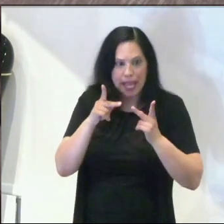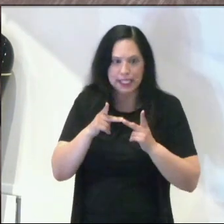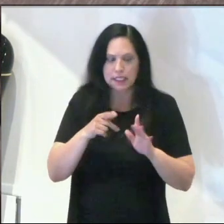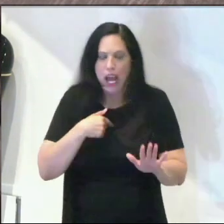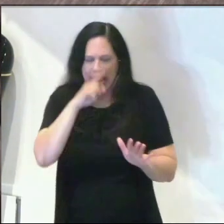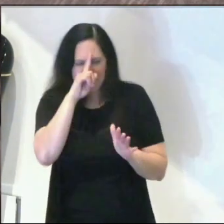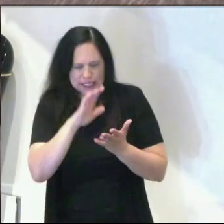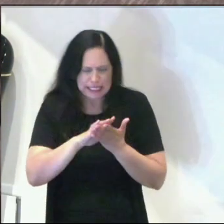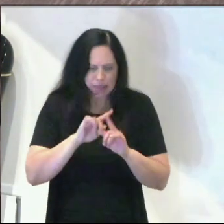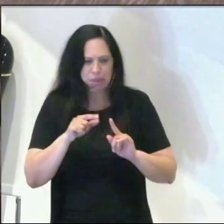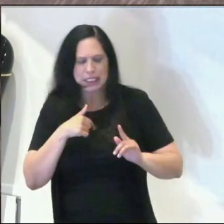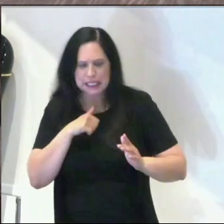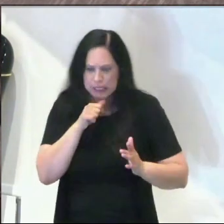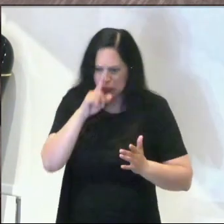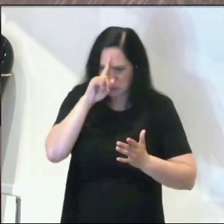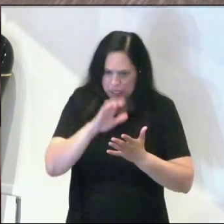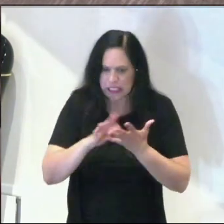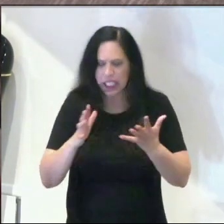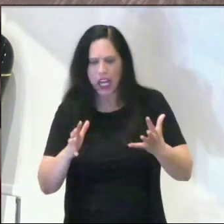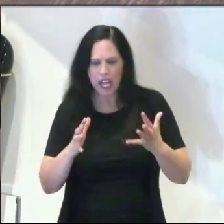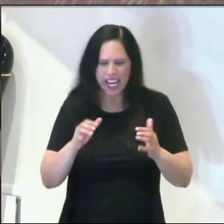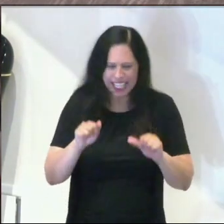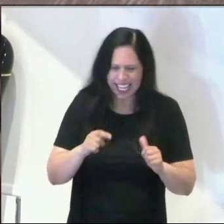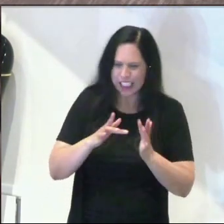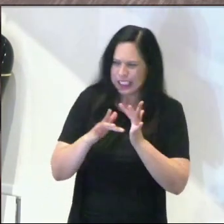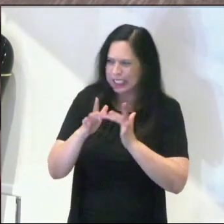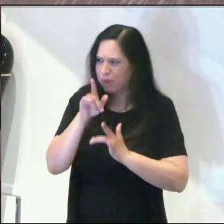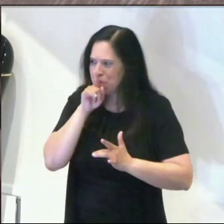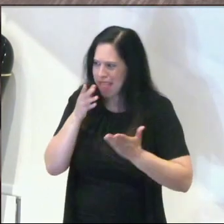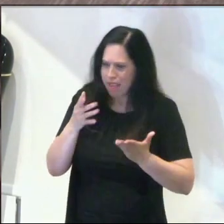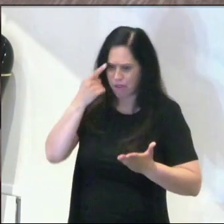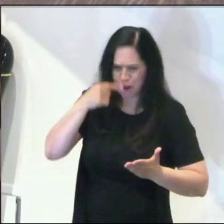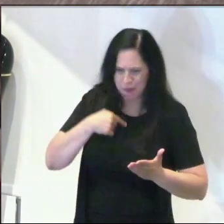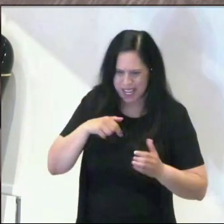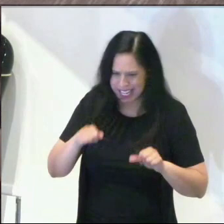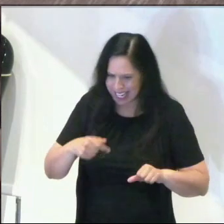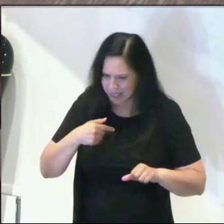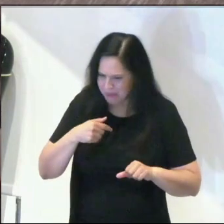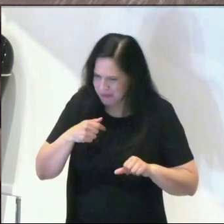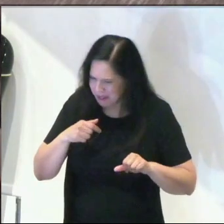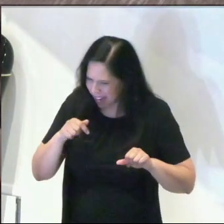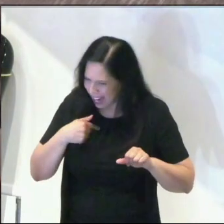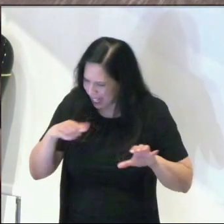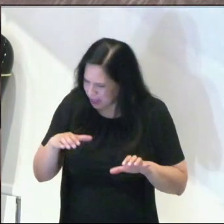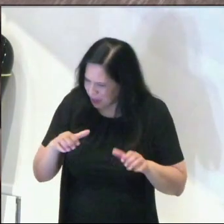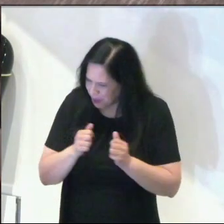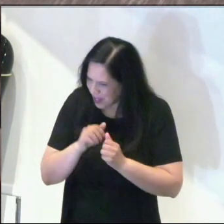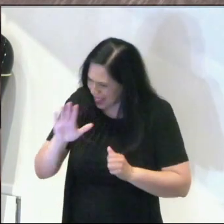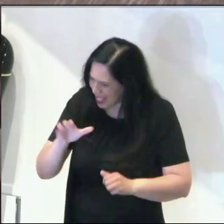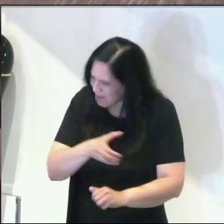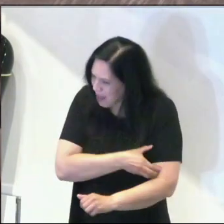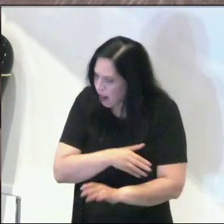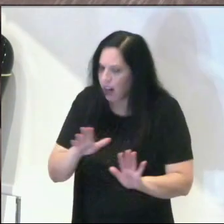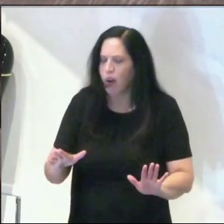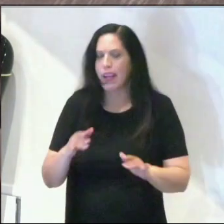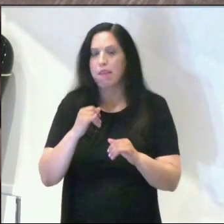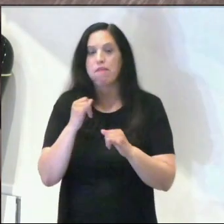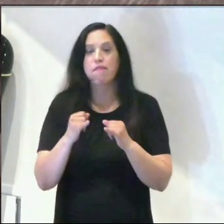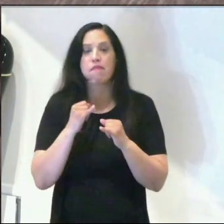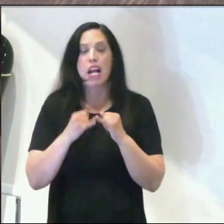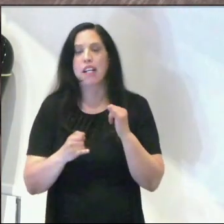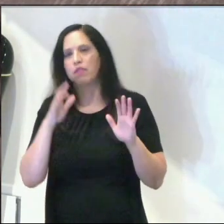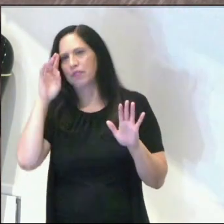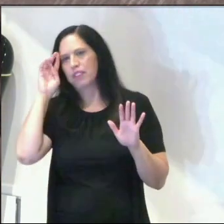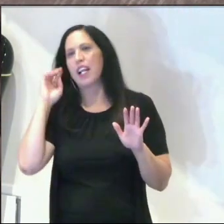with doubt. Can Jesus actually be there for me? And can I actually do this under his power? And then finally, and